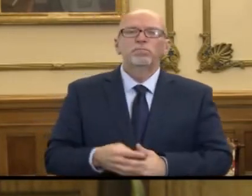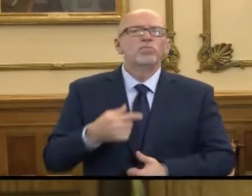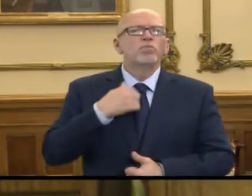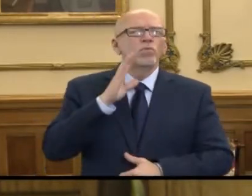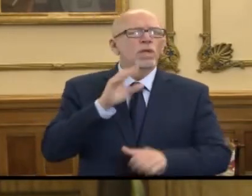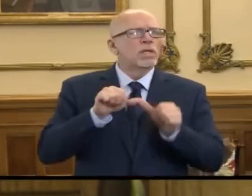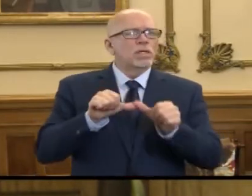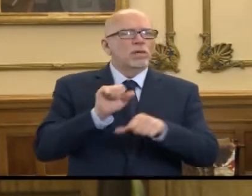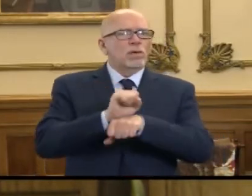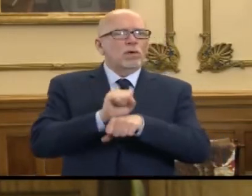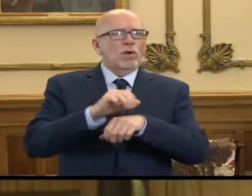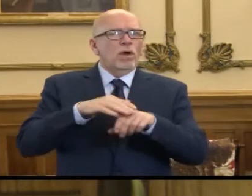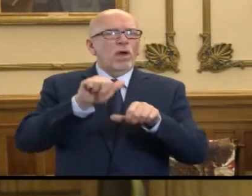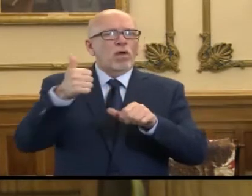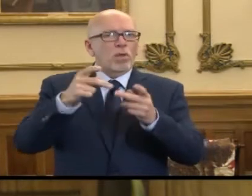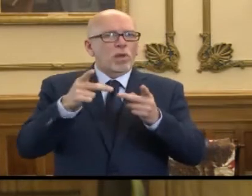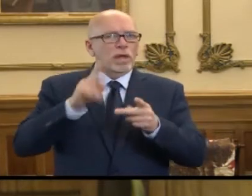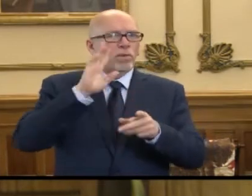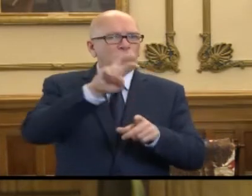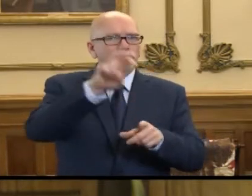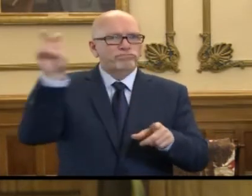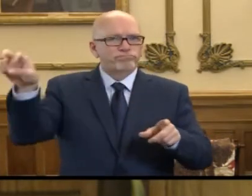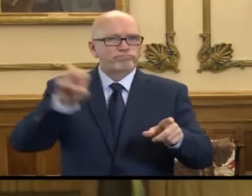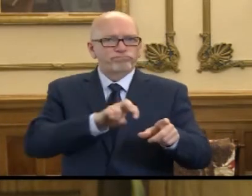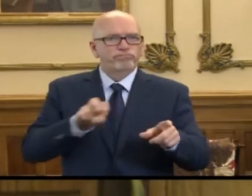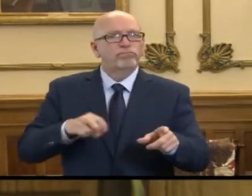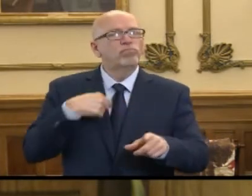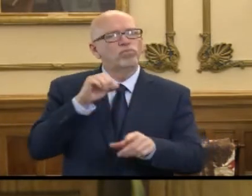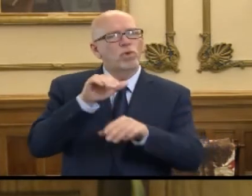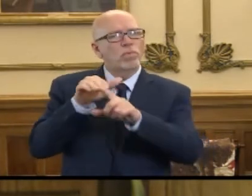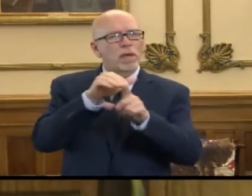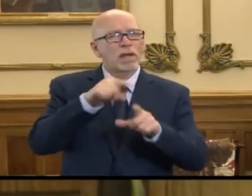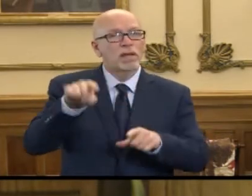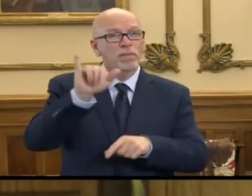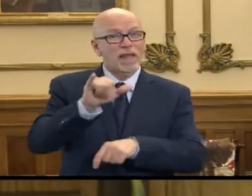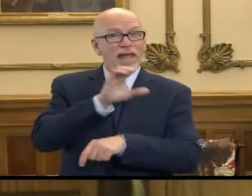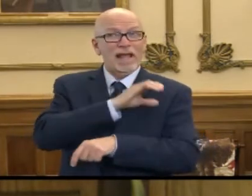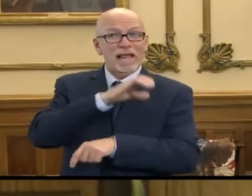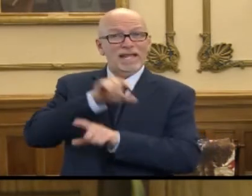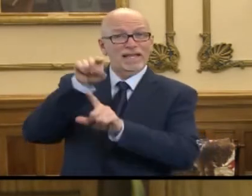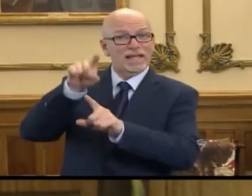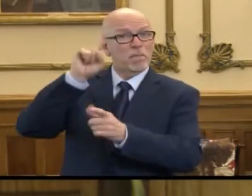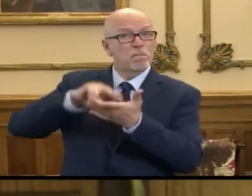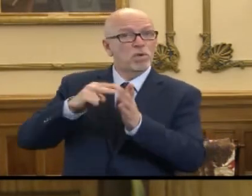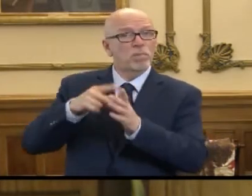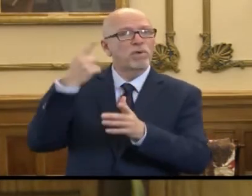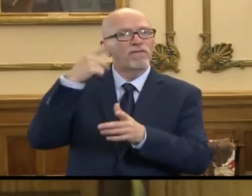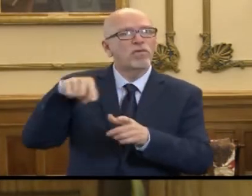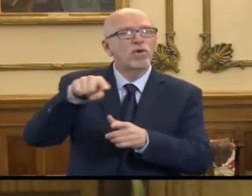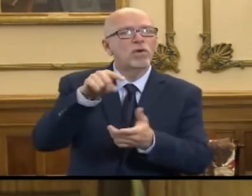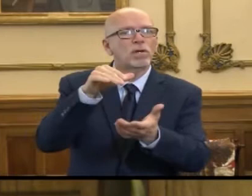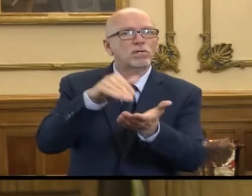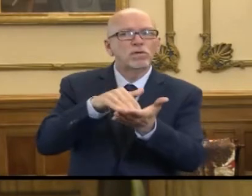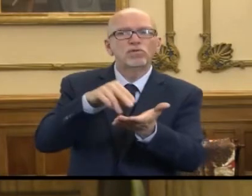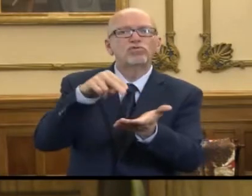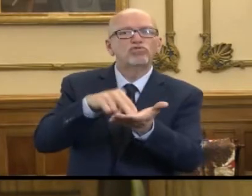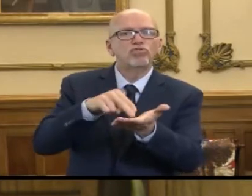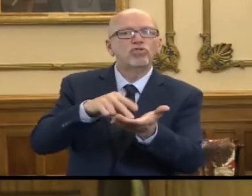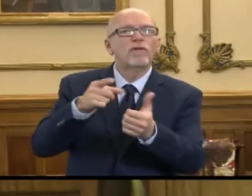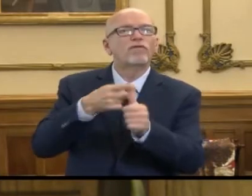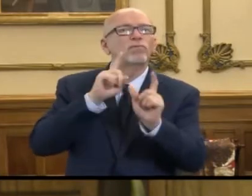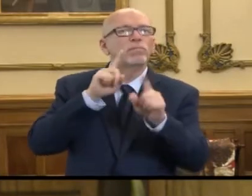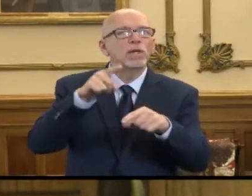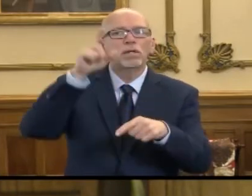continuing to work on other locations, and want to remind everyone that these clinics are for people who are healthcare workers, first responders,